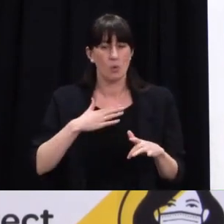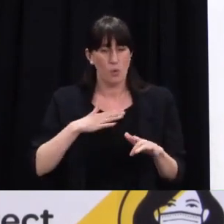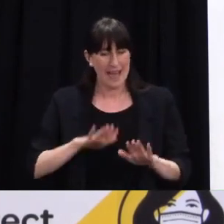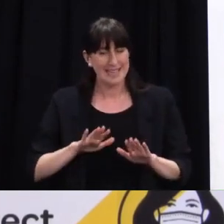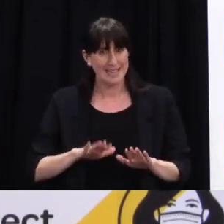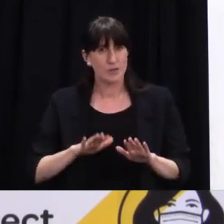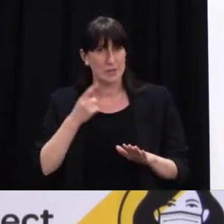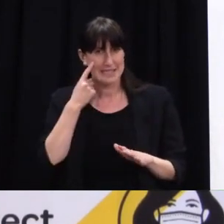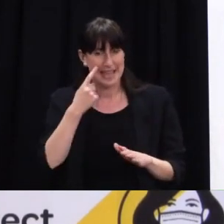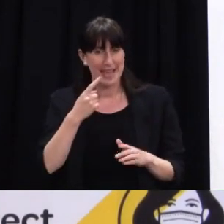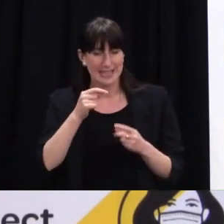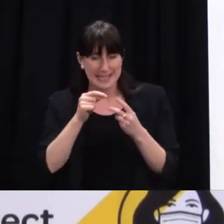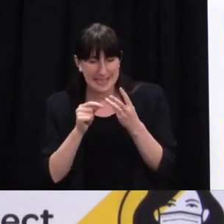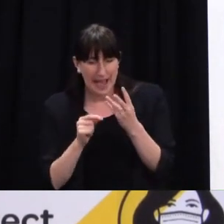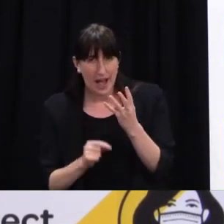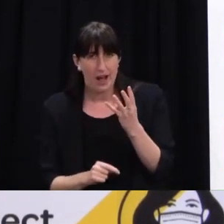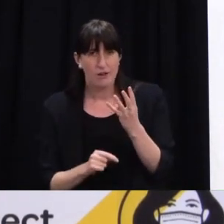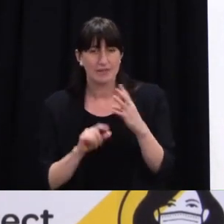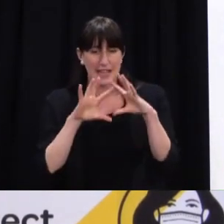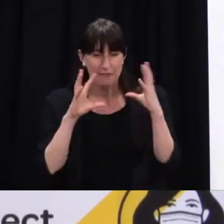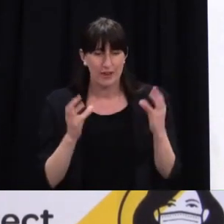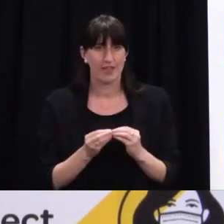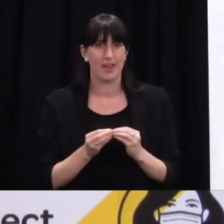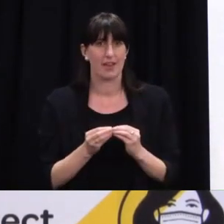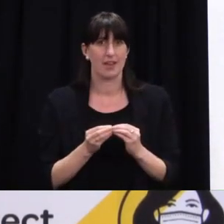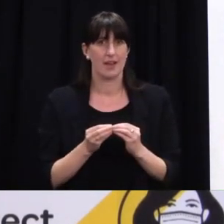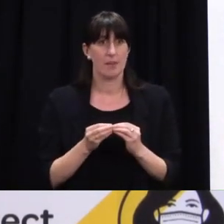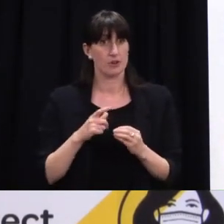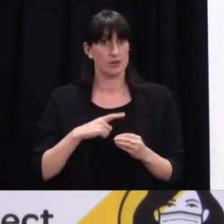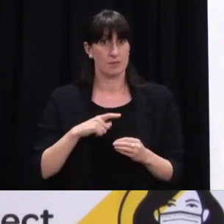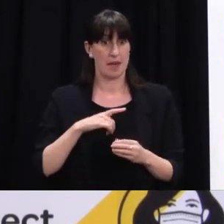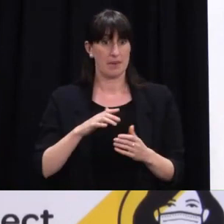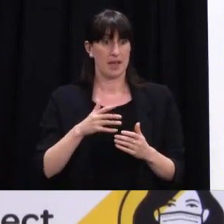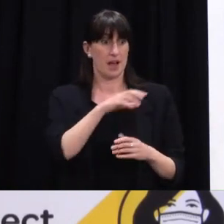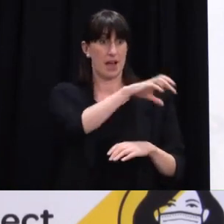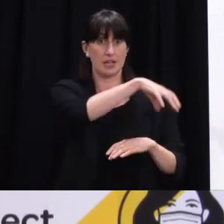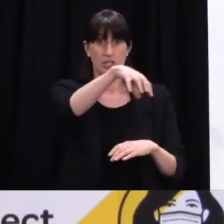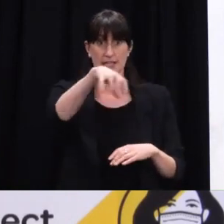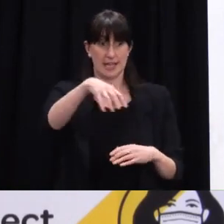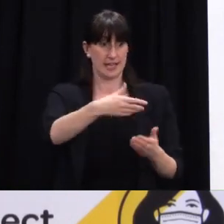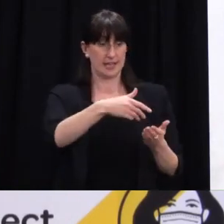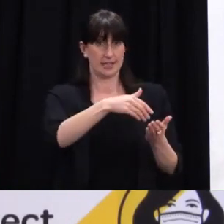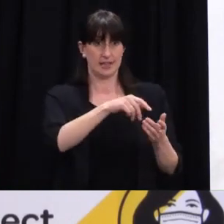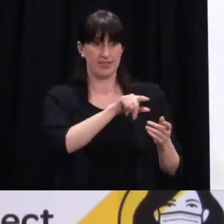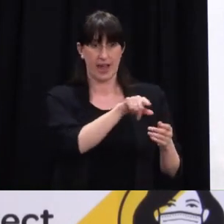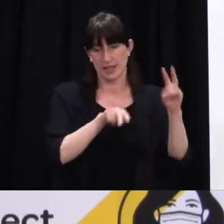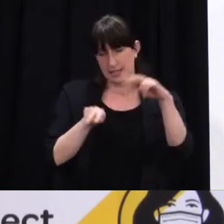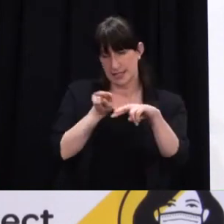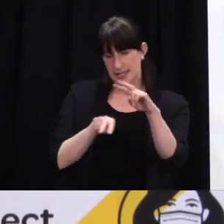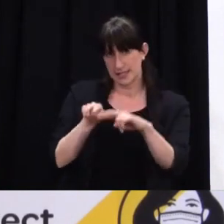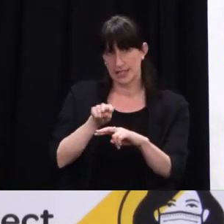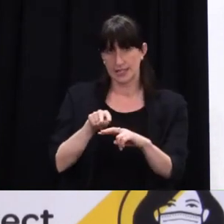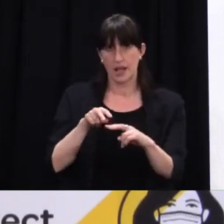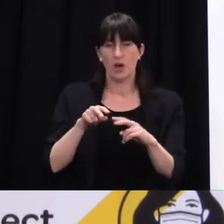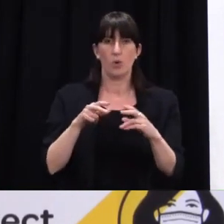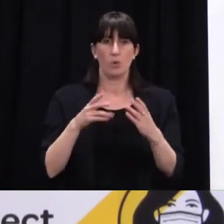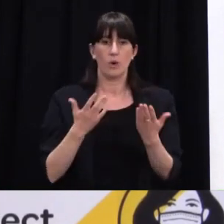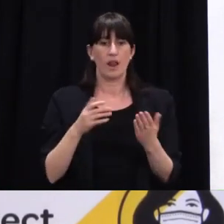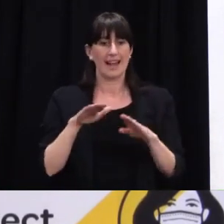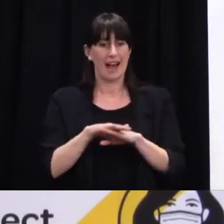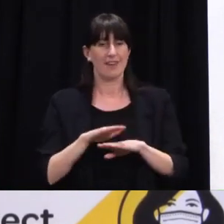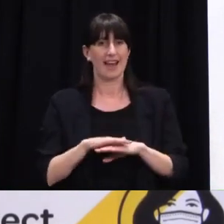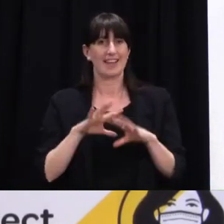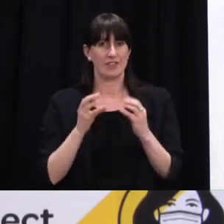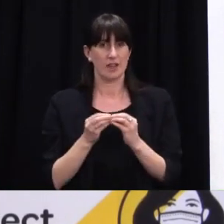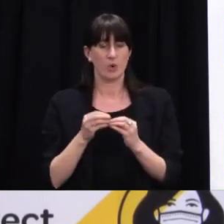may find that either they cover the full breadth of what we do need to look into or we may find there's a specific gap that